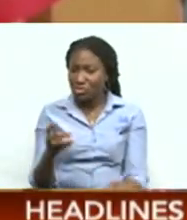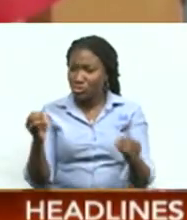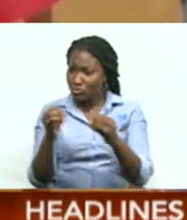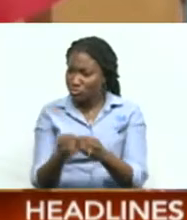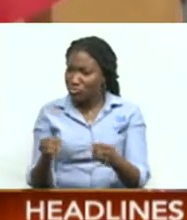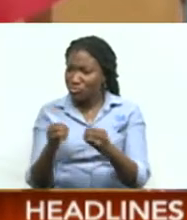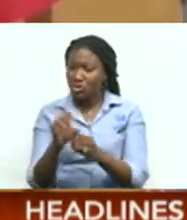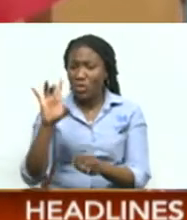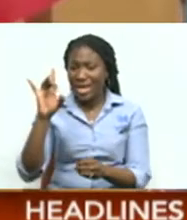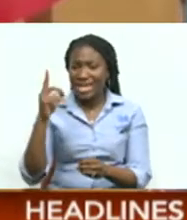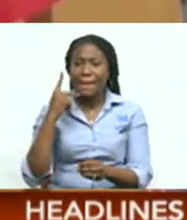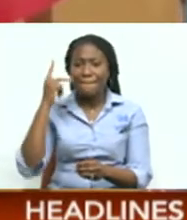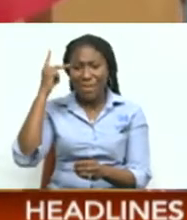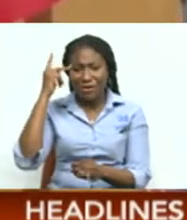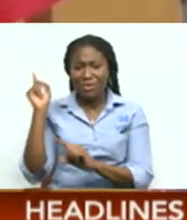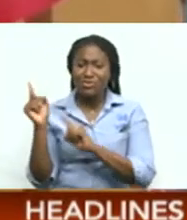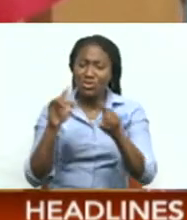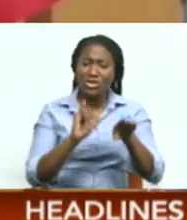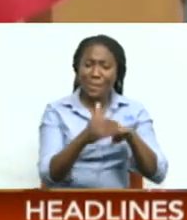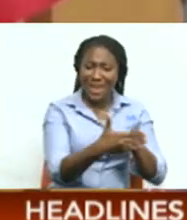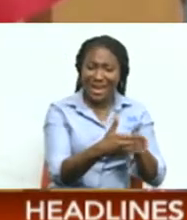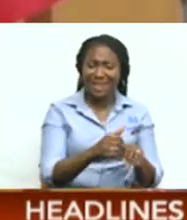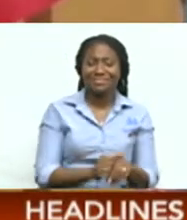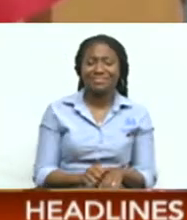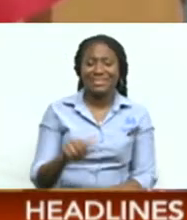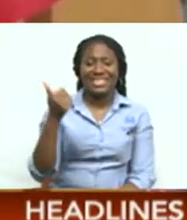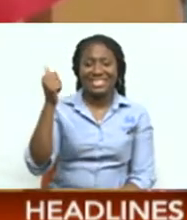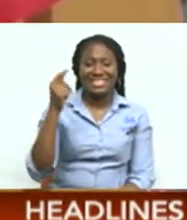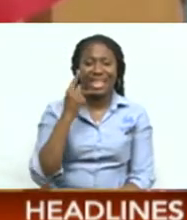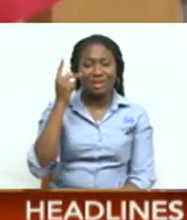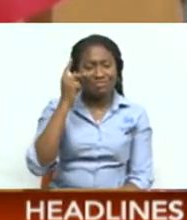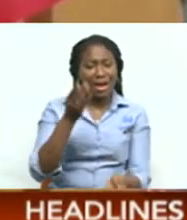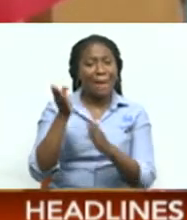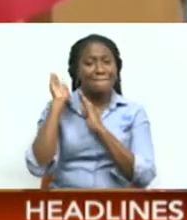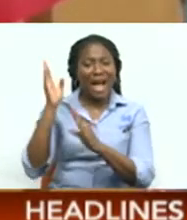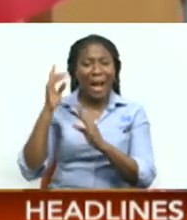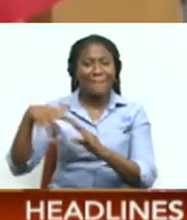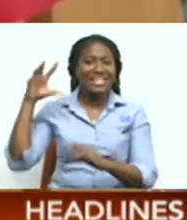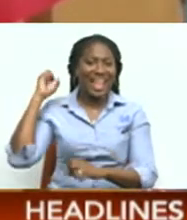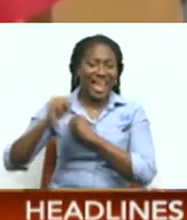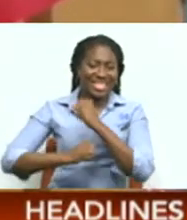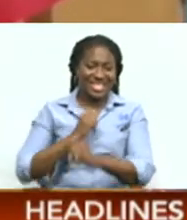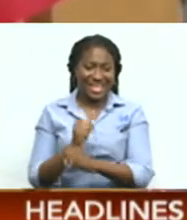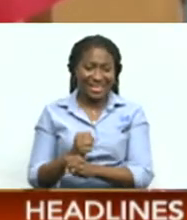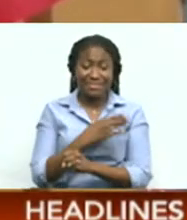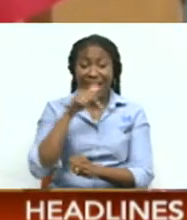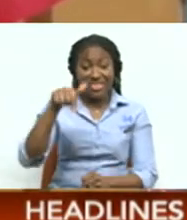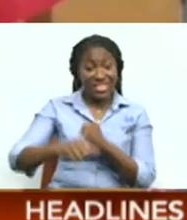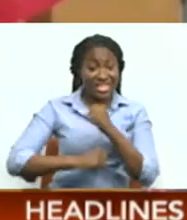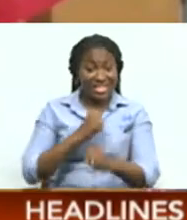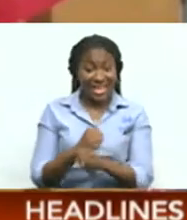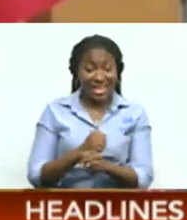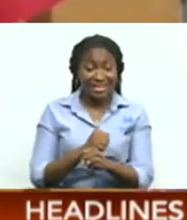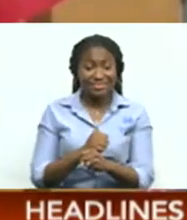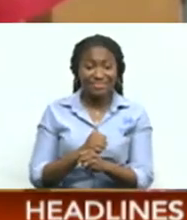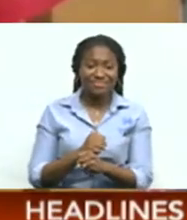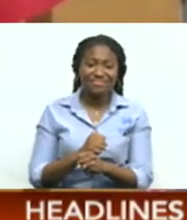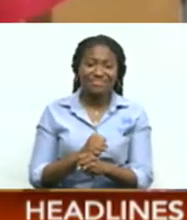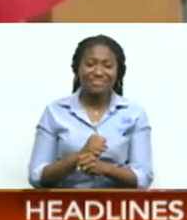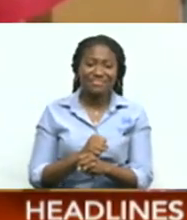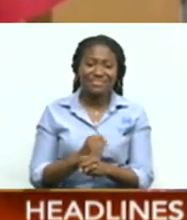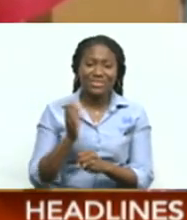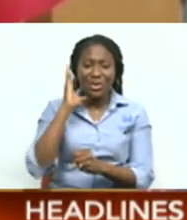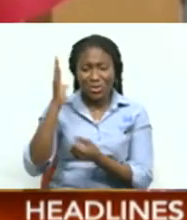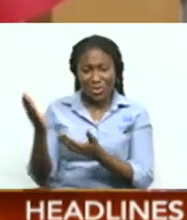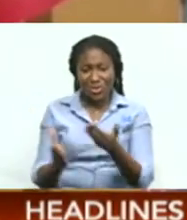eight parents to Jamaica We took 10 to the Bahamas last year And this year We are